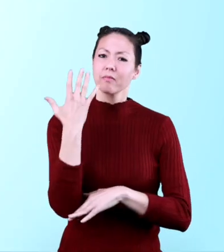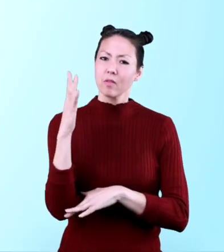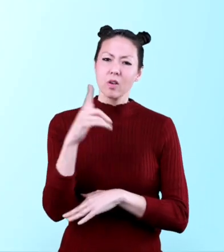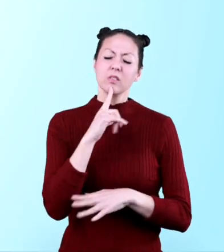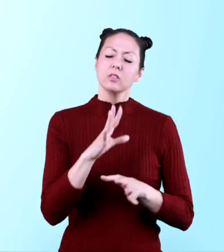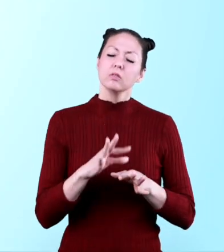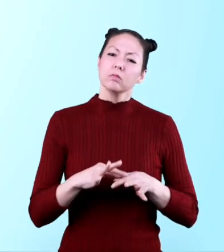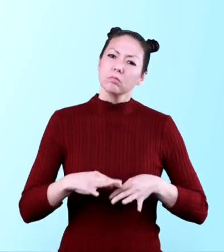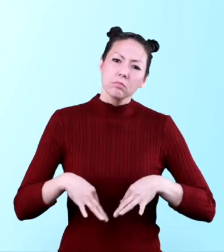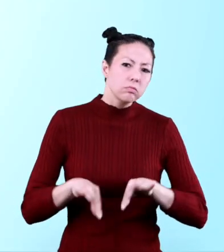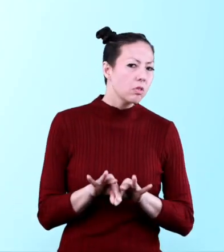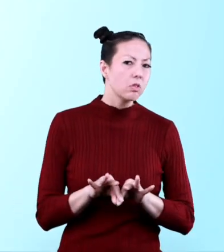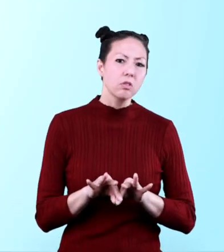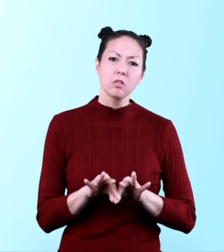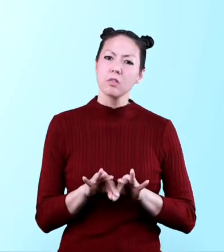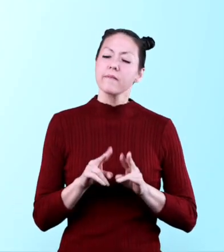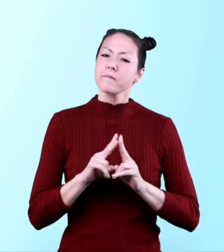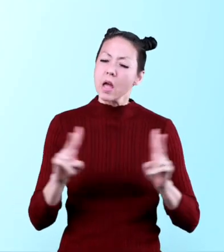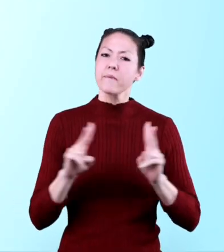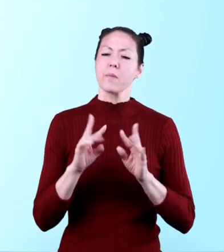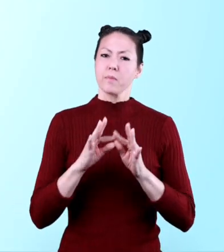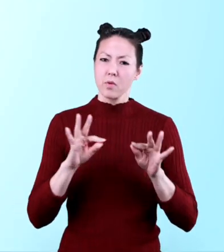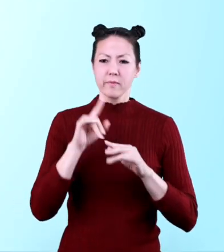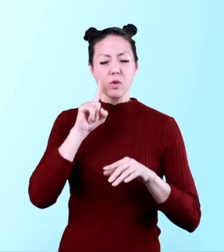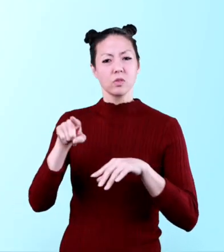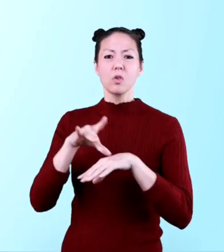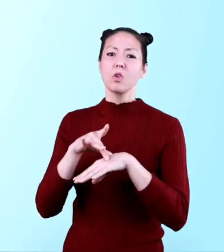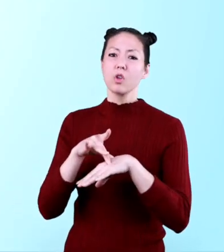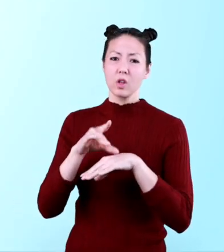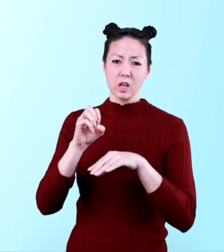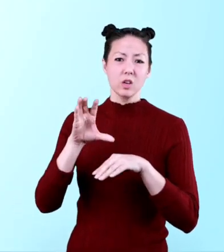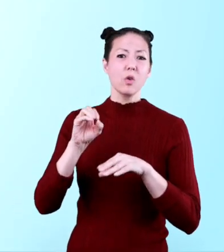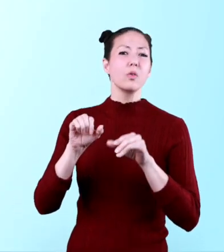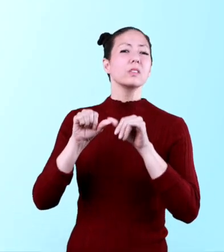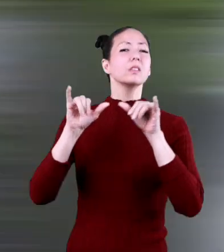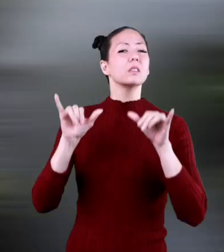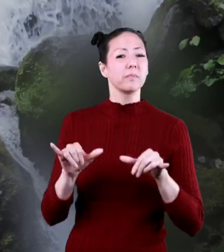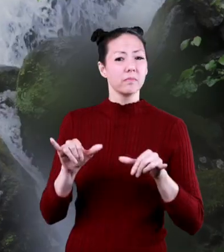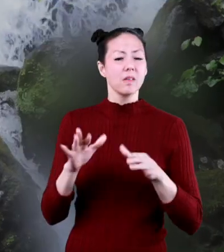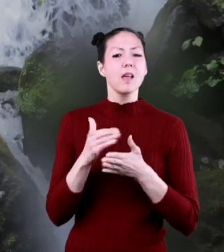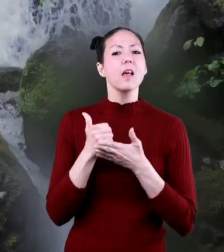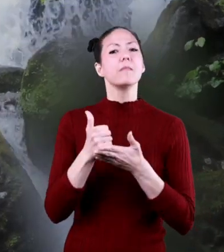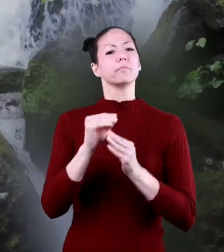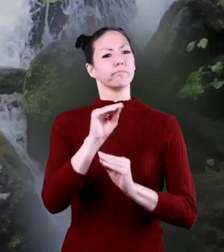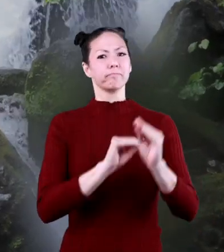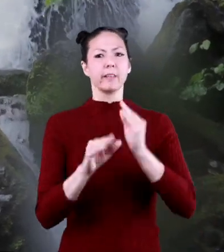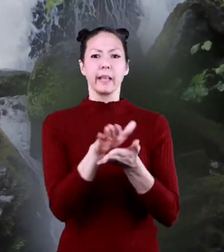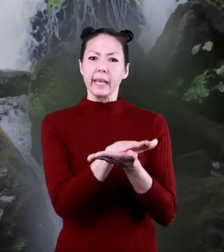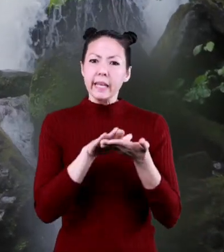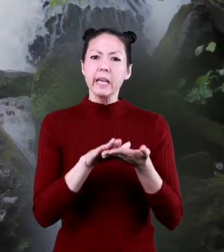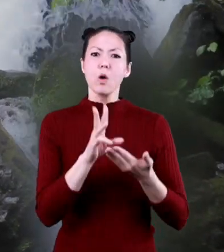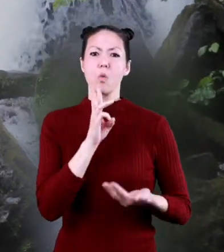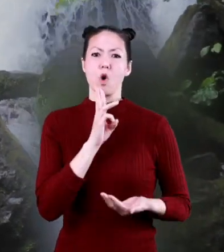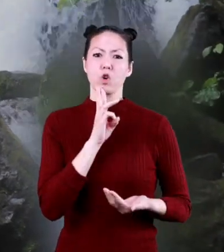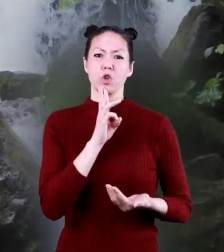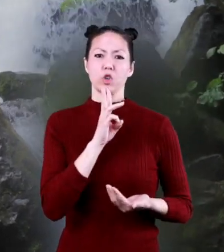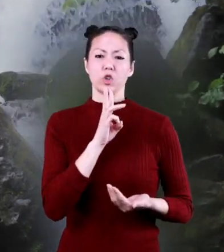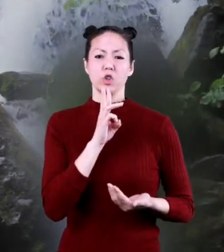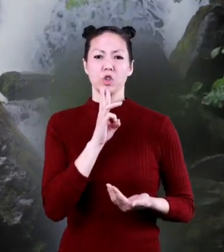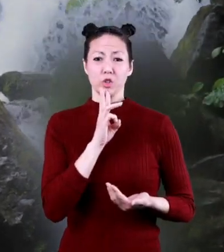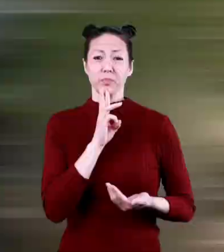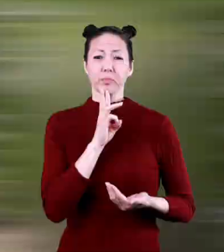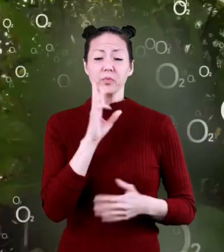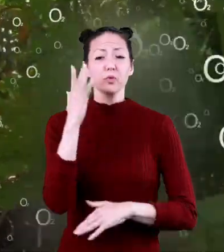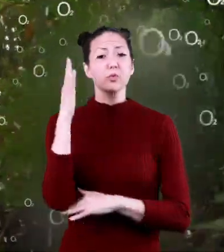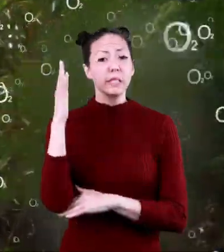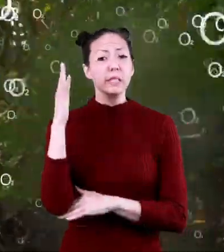Rainforests are extremely important to the Earth's ecosystem. Rainforests help recycle clean water.